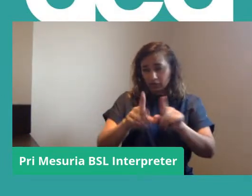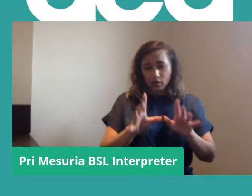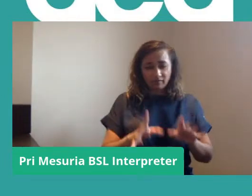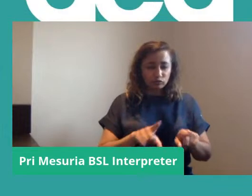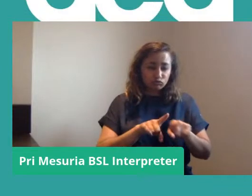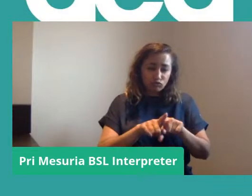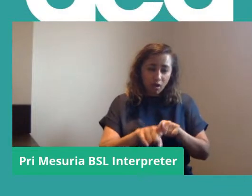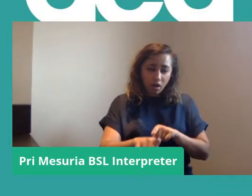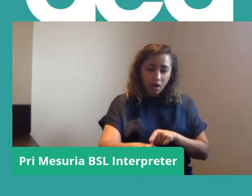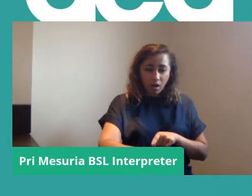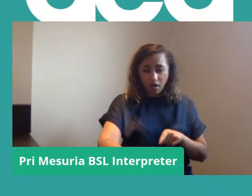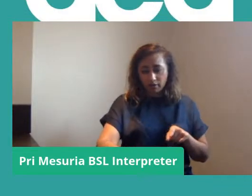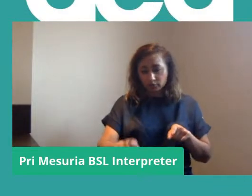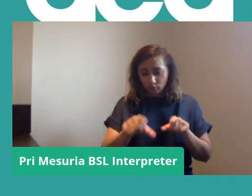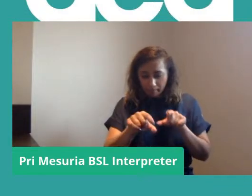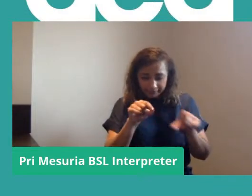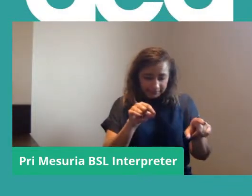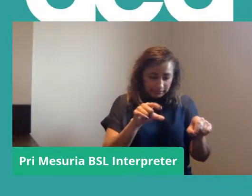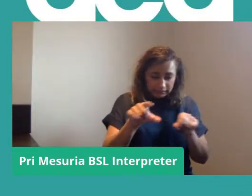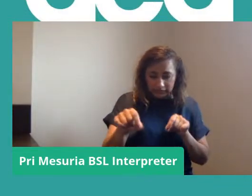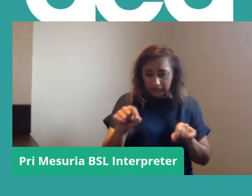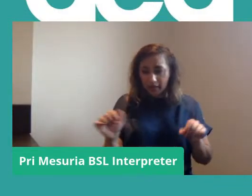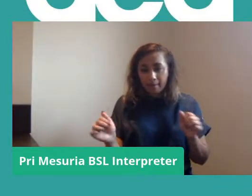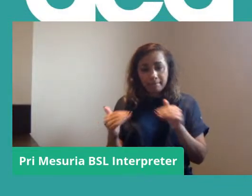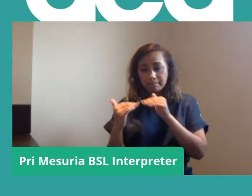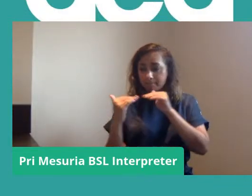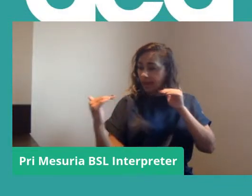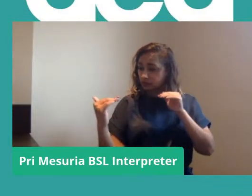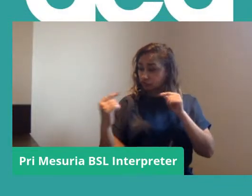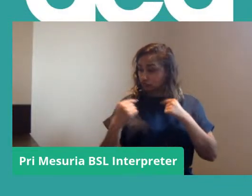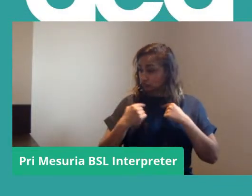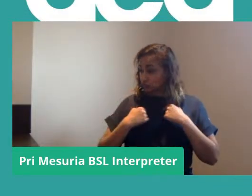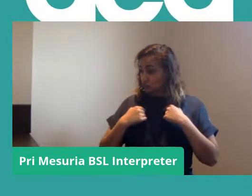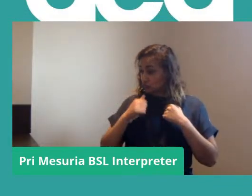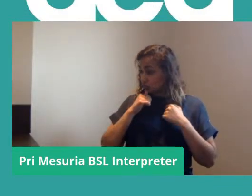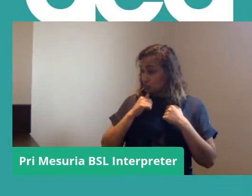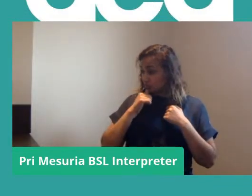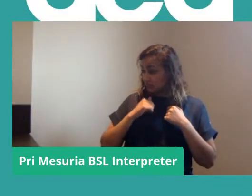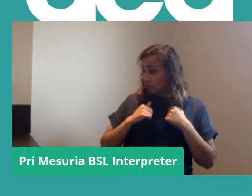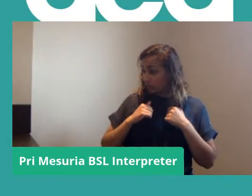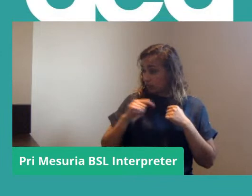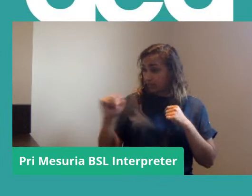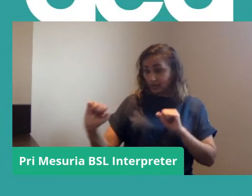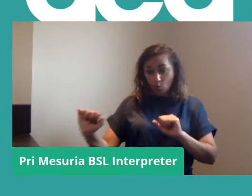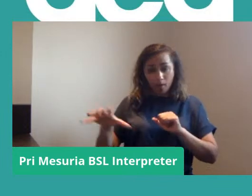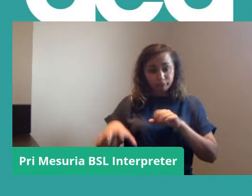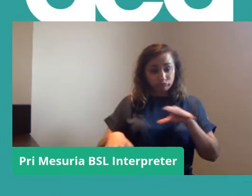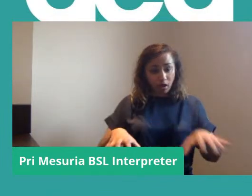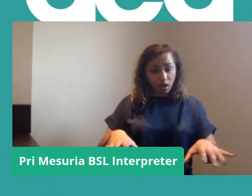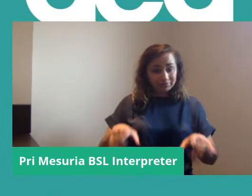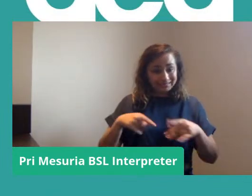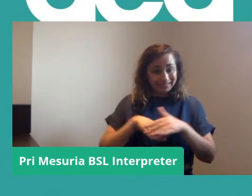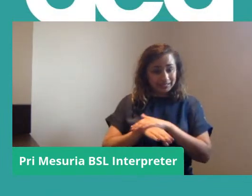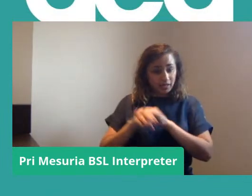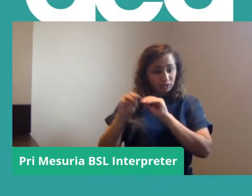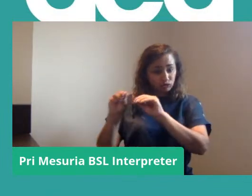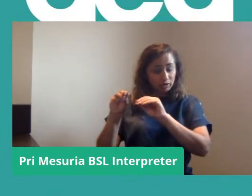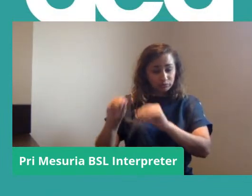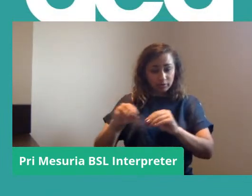try and narrow it down and pick out the bits that are useful to you within your branch and within education.